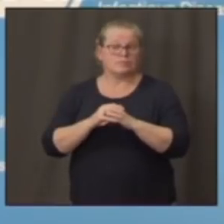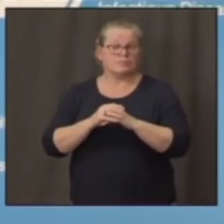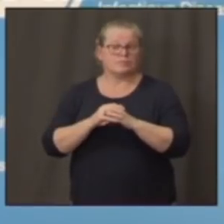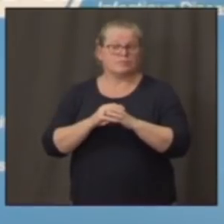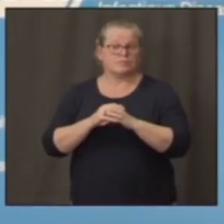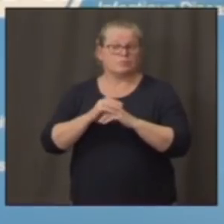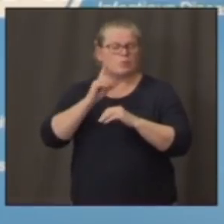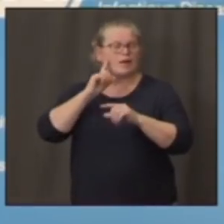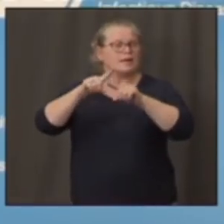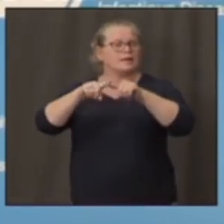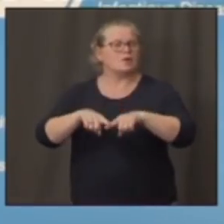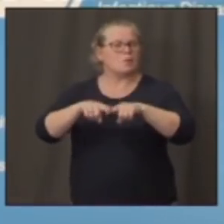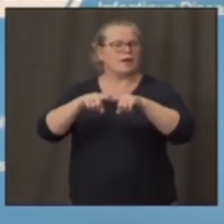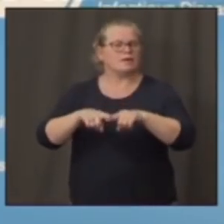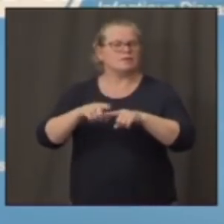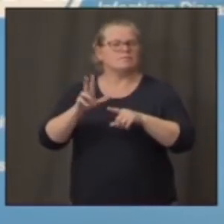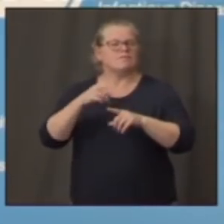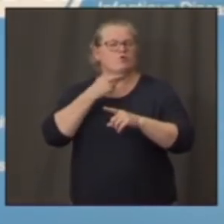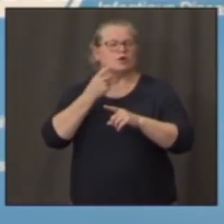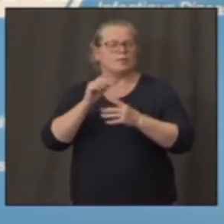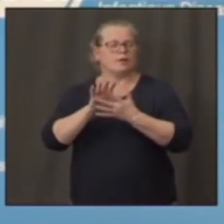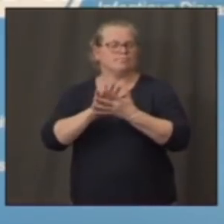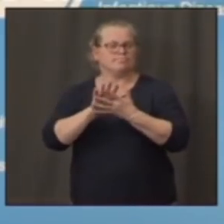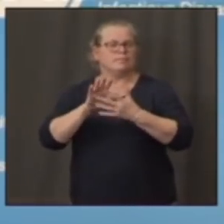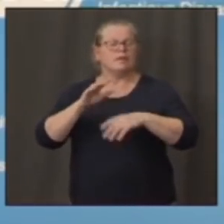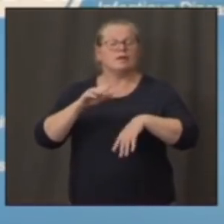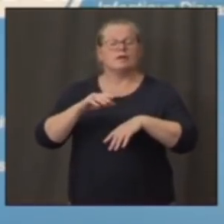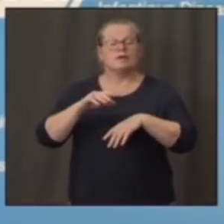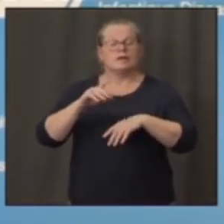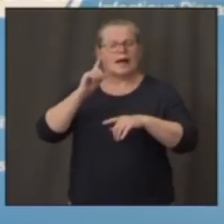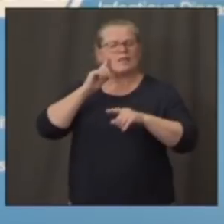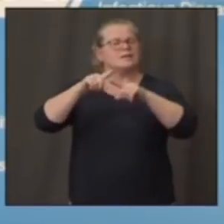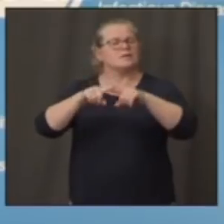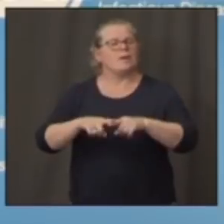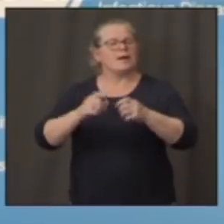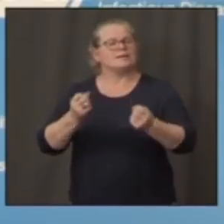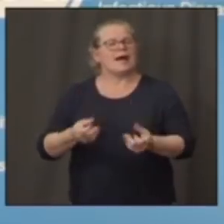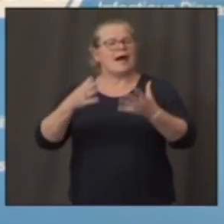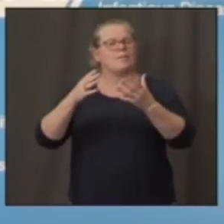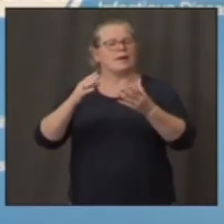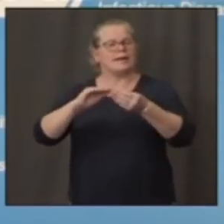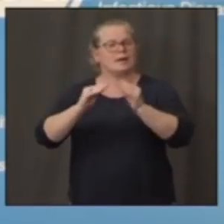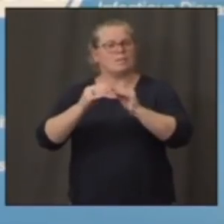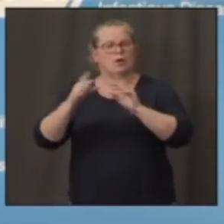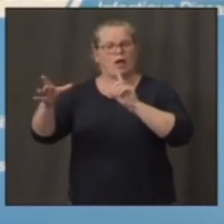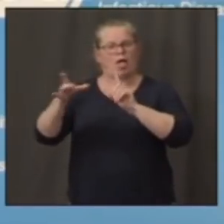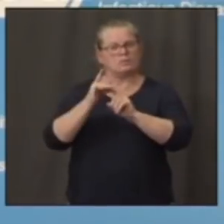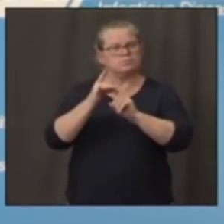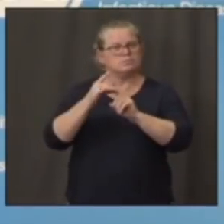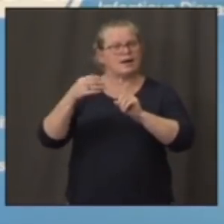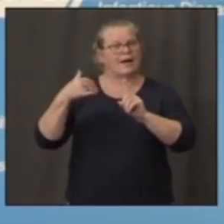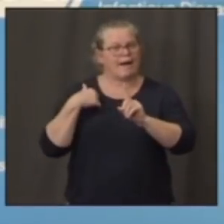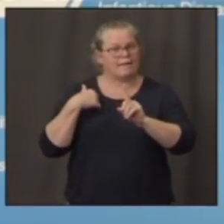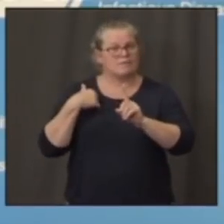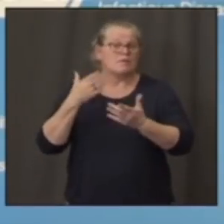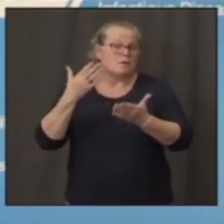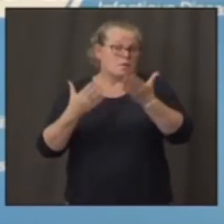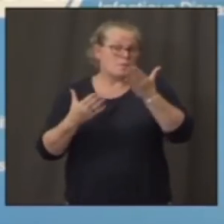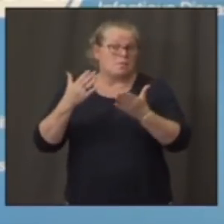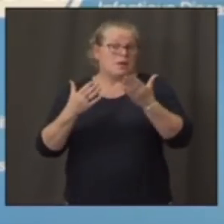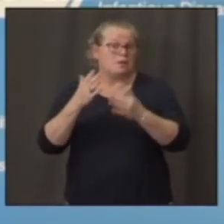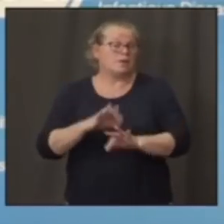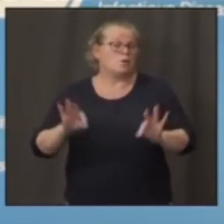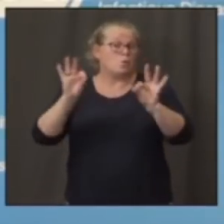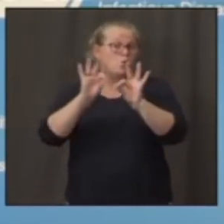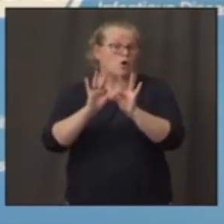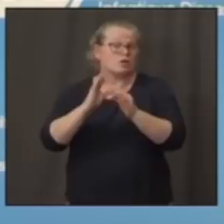officials. Again, depending upon the level of infection in the community, it might be prudent to do some sort of